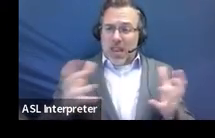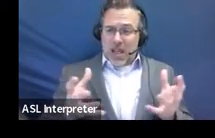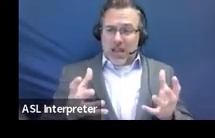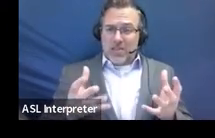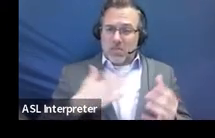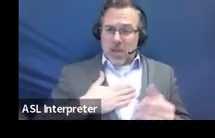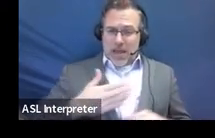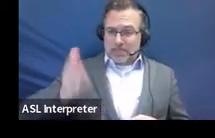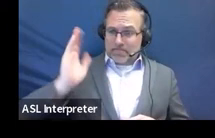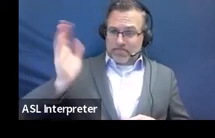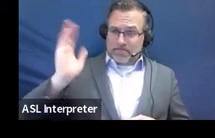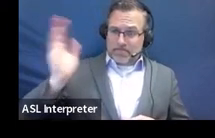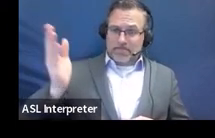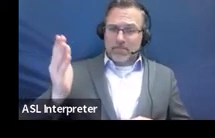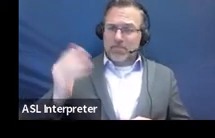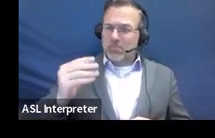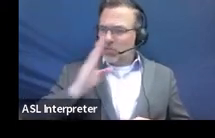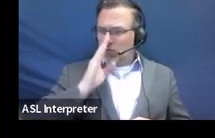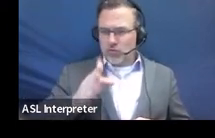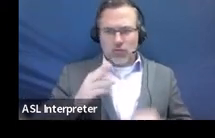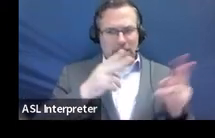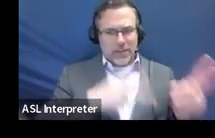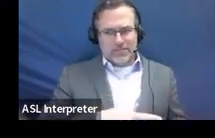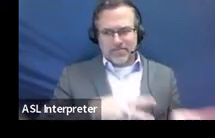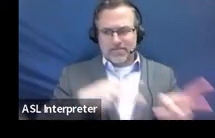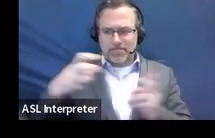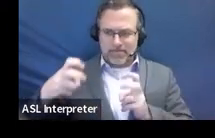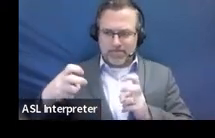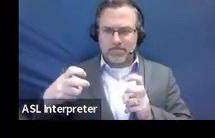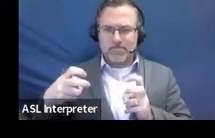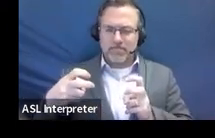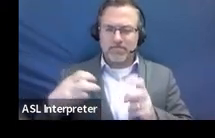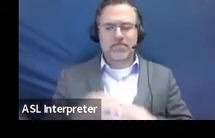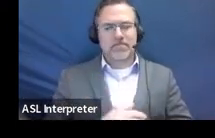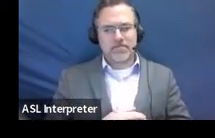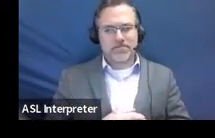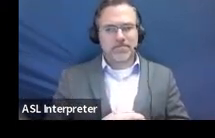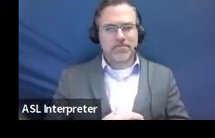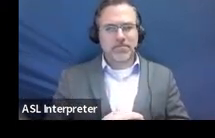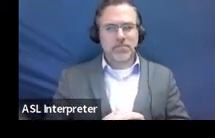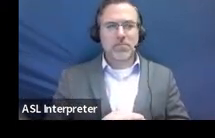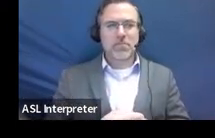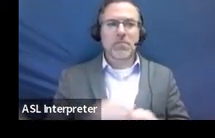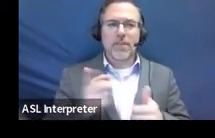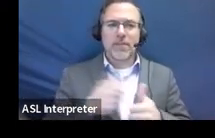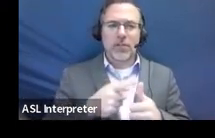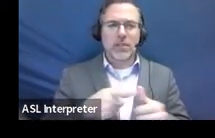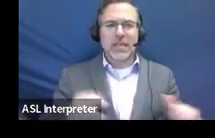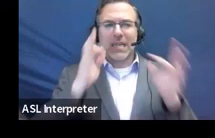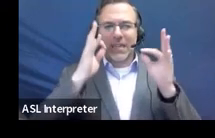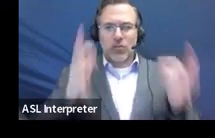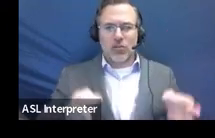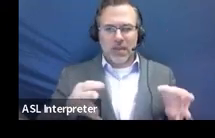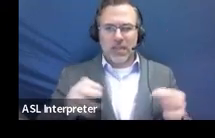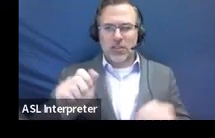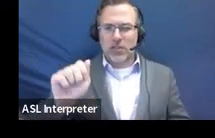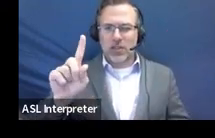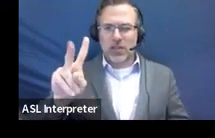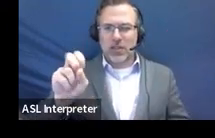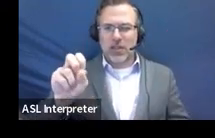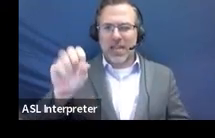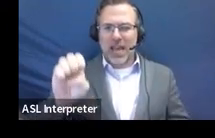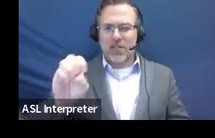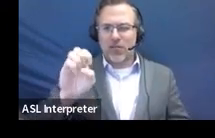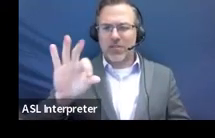is taken from the procedural manual. So we're going to start right off with that determination of adverse effect, and that's on page six of the